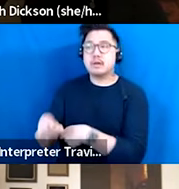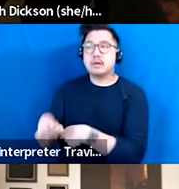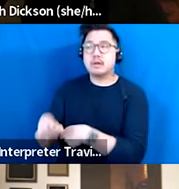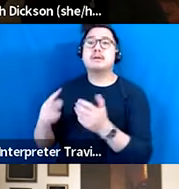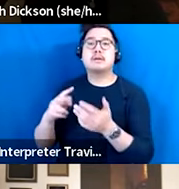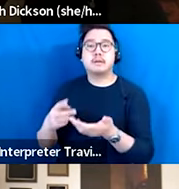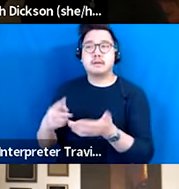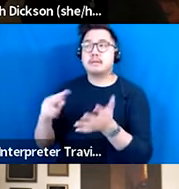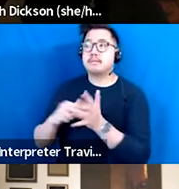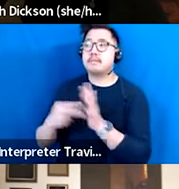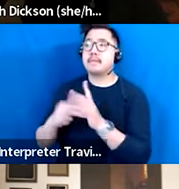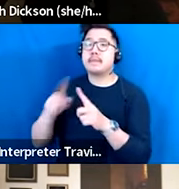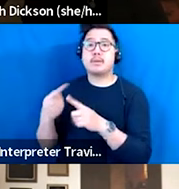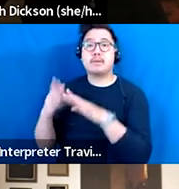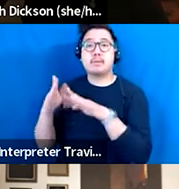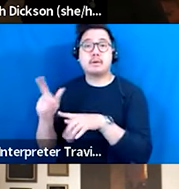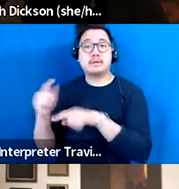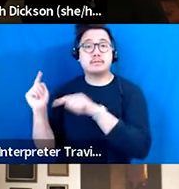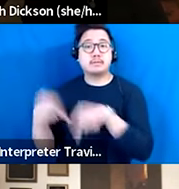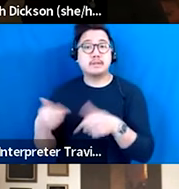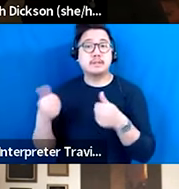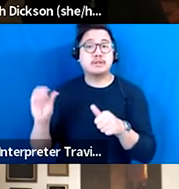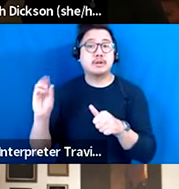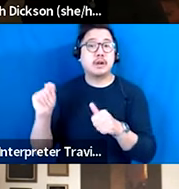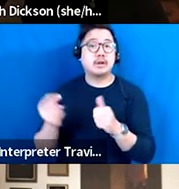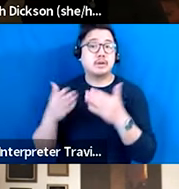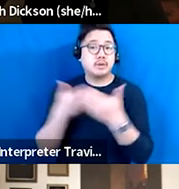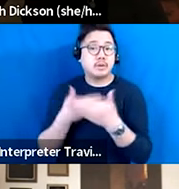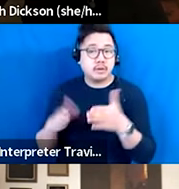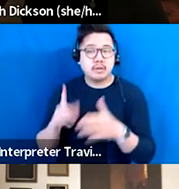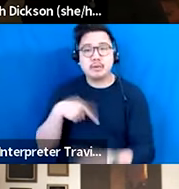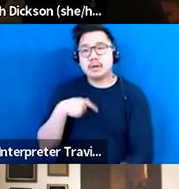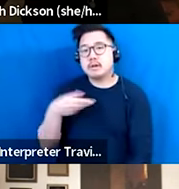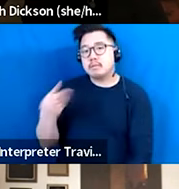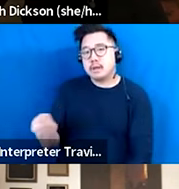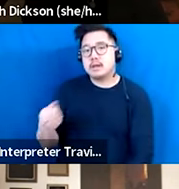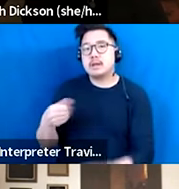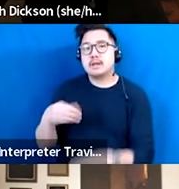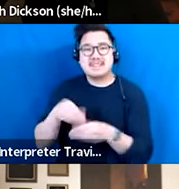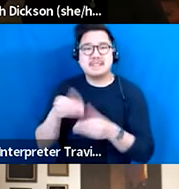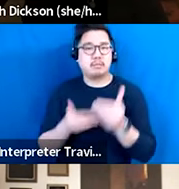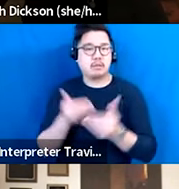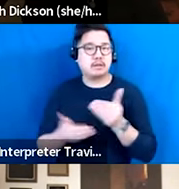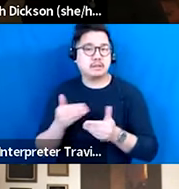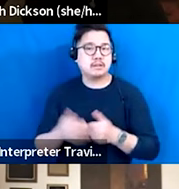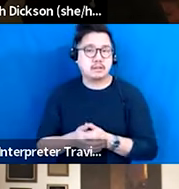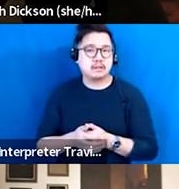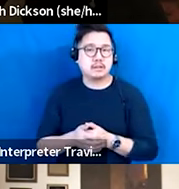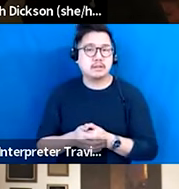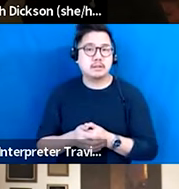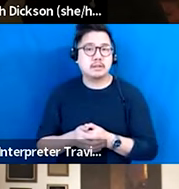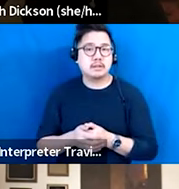paying them when they're actually in the rehearsal room, when they're in the reading room, when they're participating in the process. So I feel like, um,